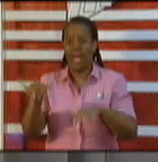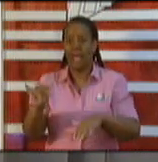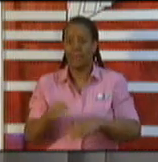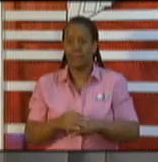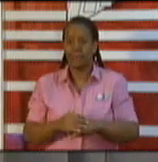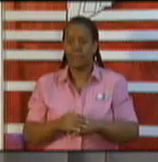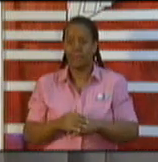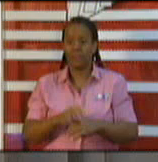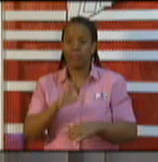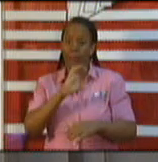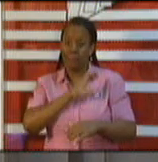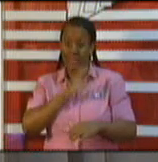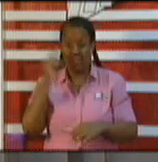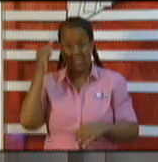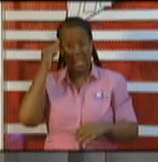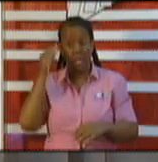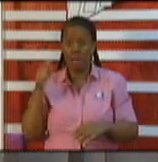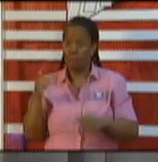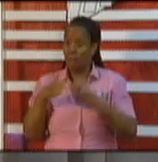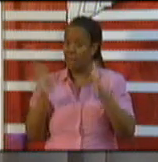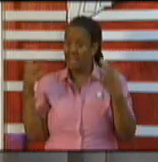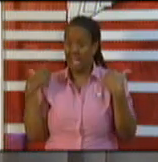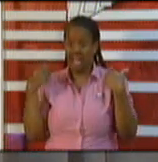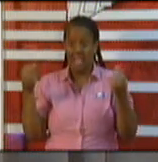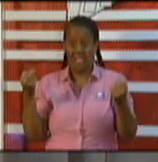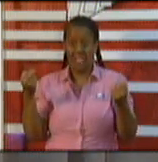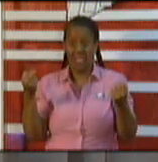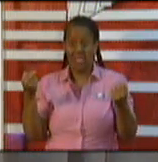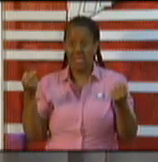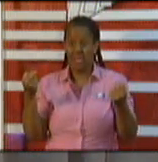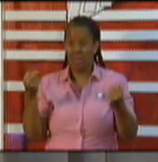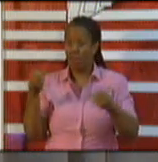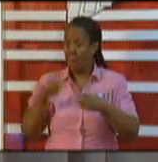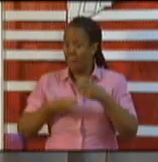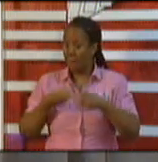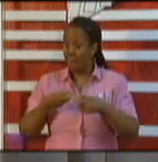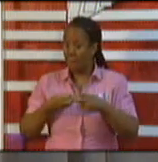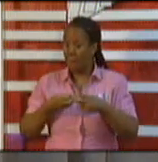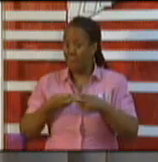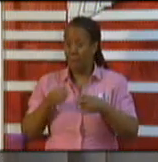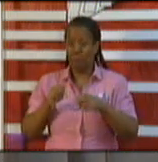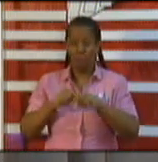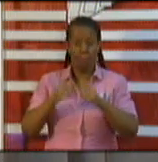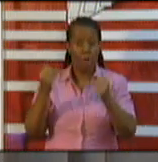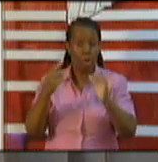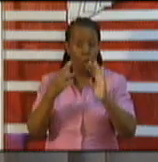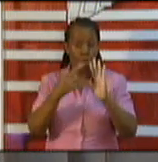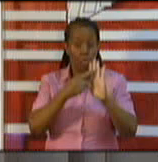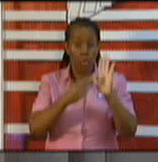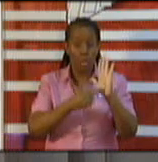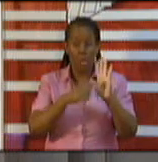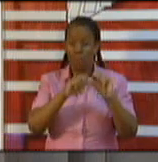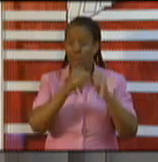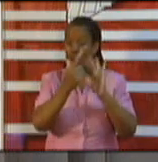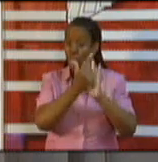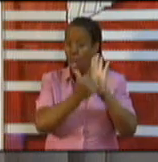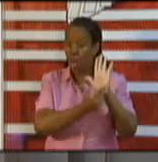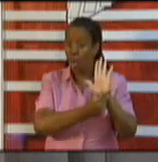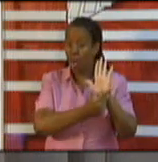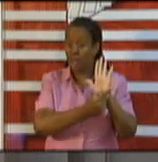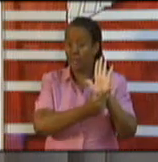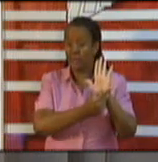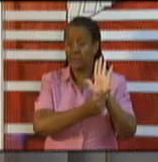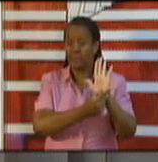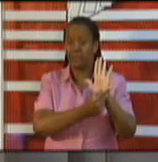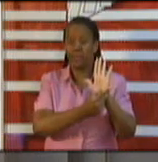or they're moving to stop or prevent a breach of the law, and in this case, the breach of the law is the congregation of more